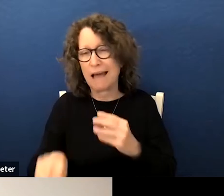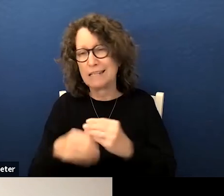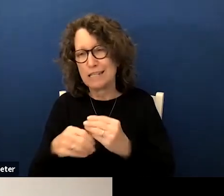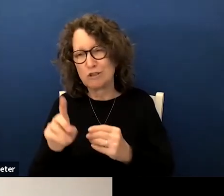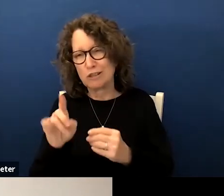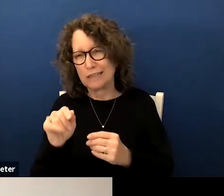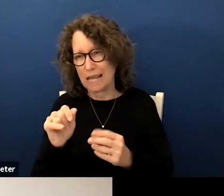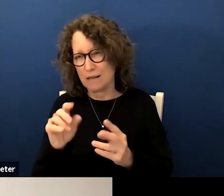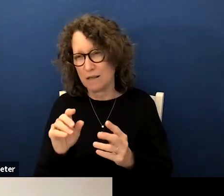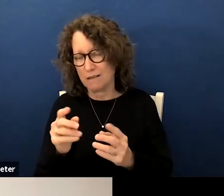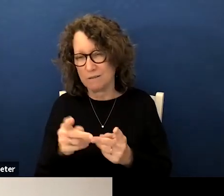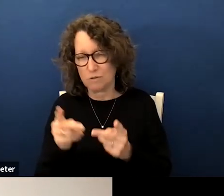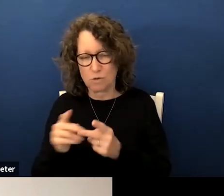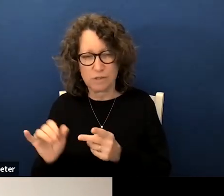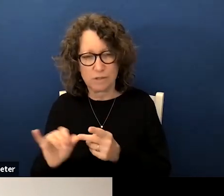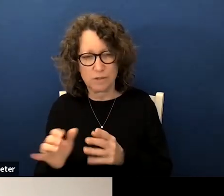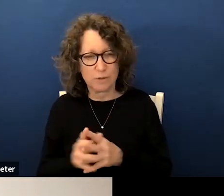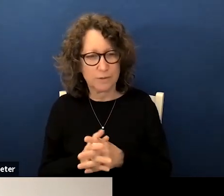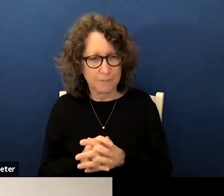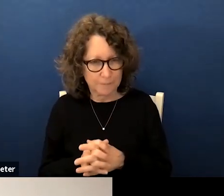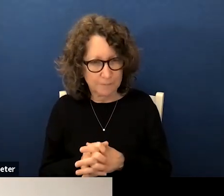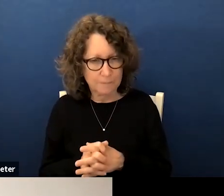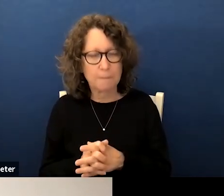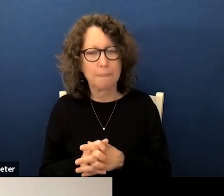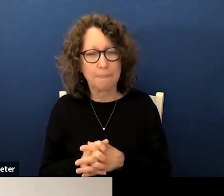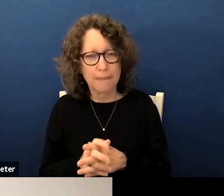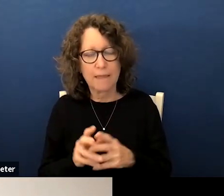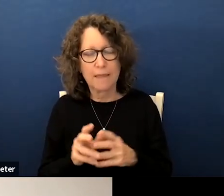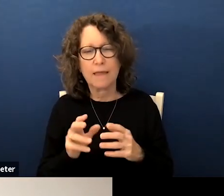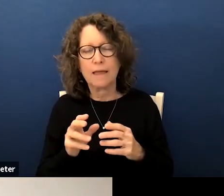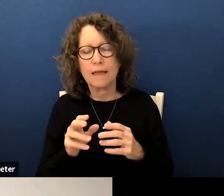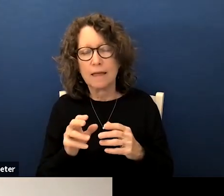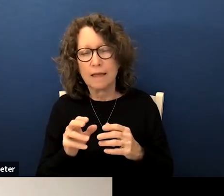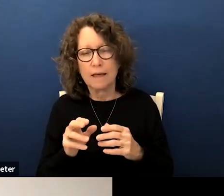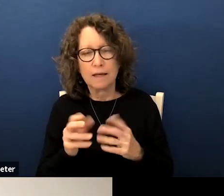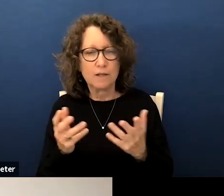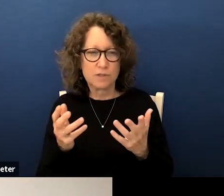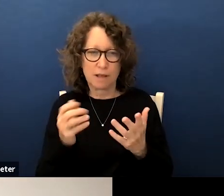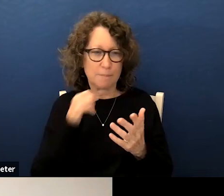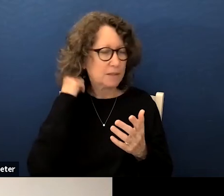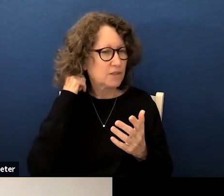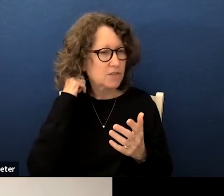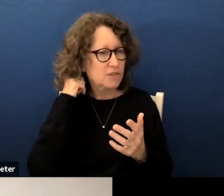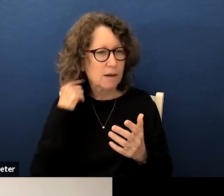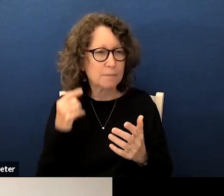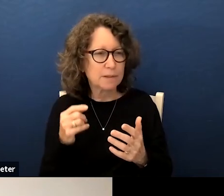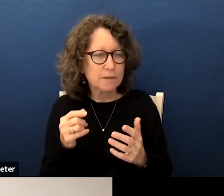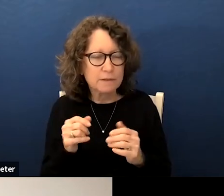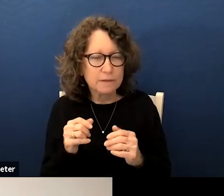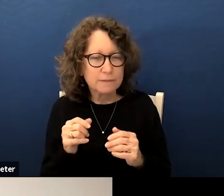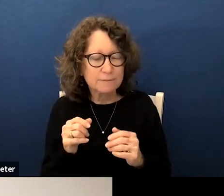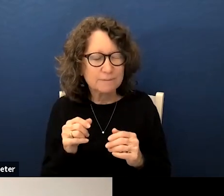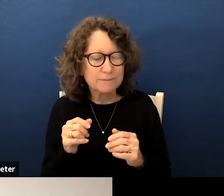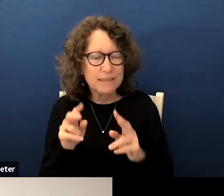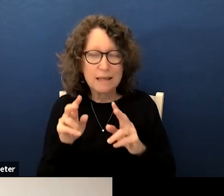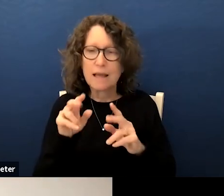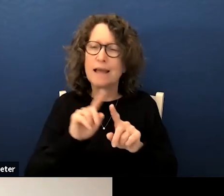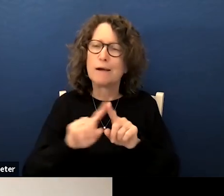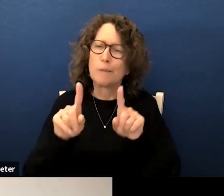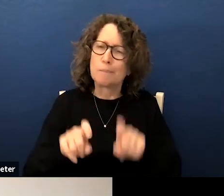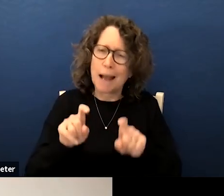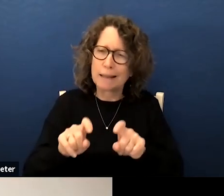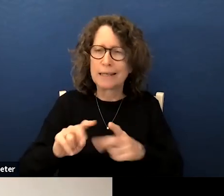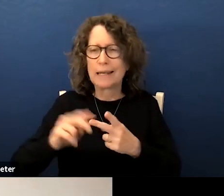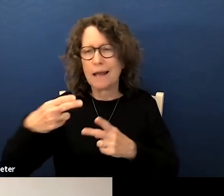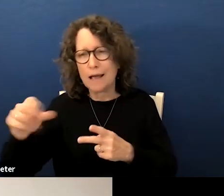as well for secondary we want to continue expanding equitable assessment practices and move beyond those pilot assessments in secondary